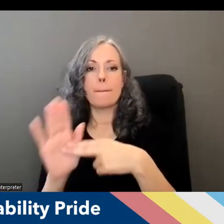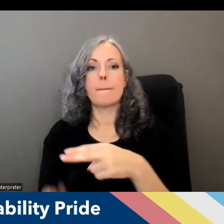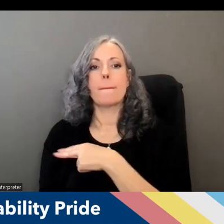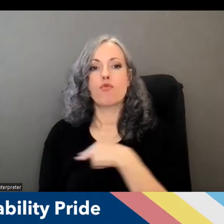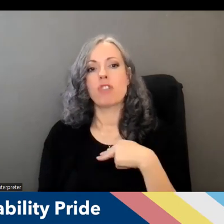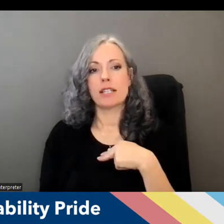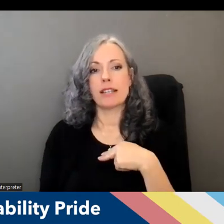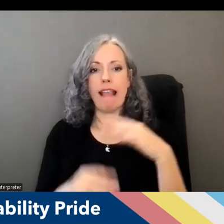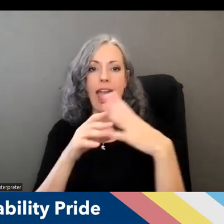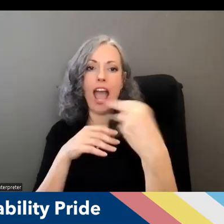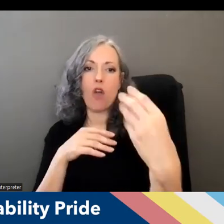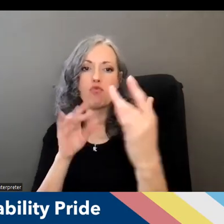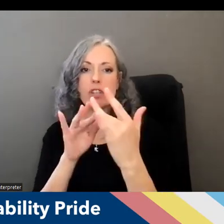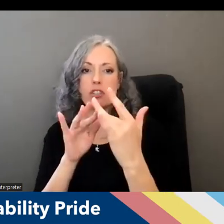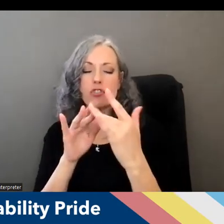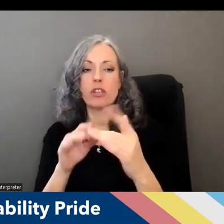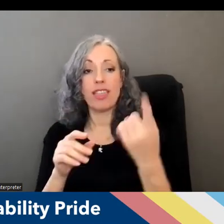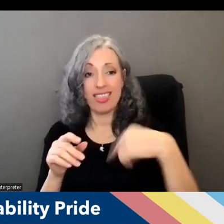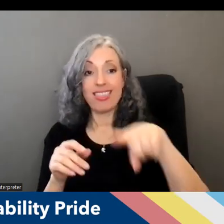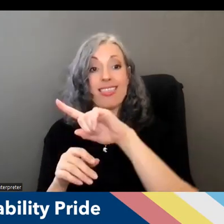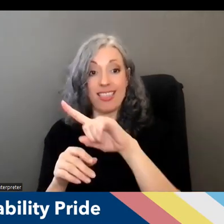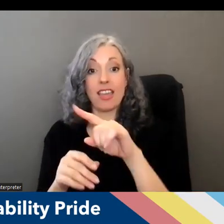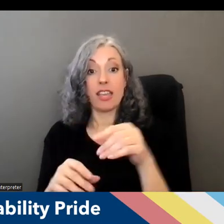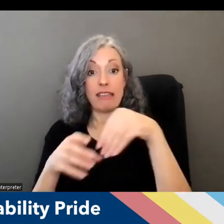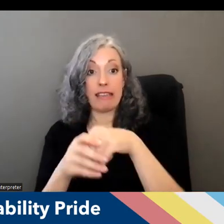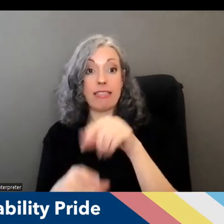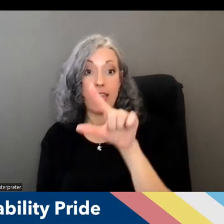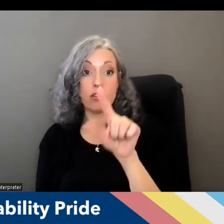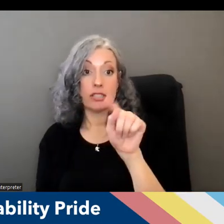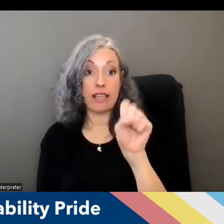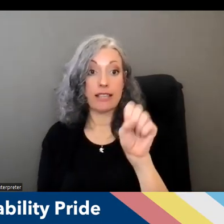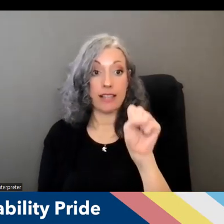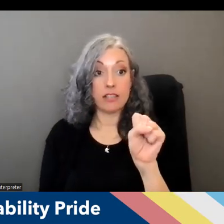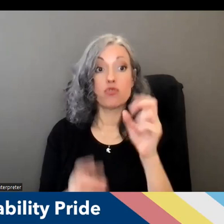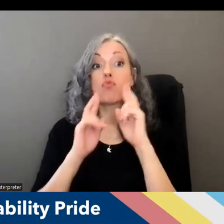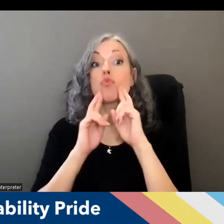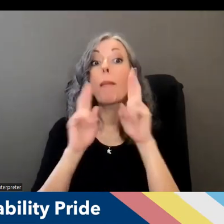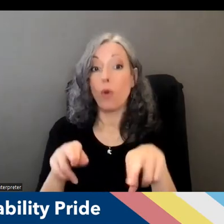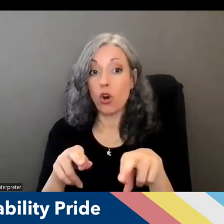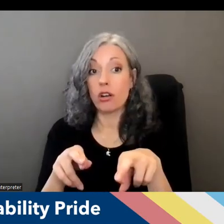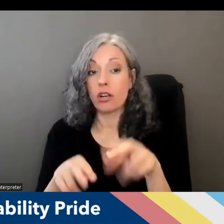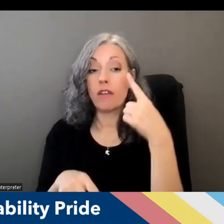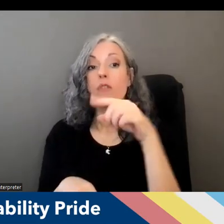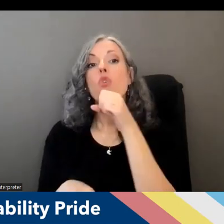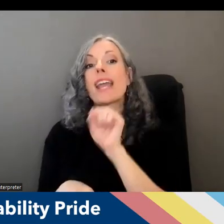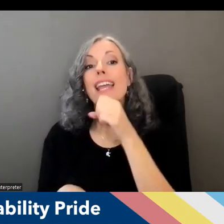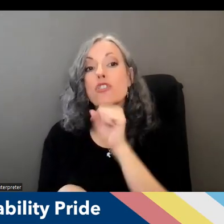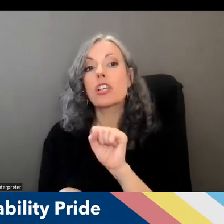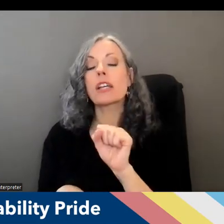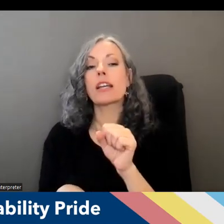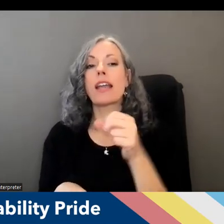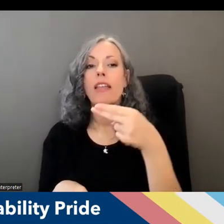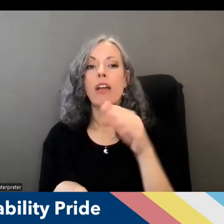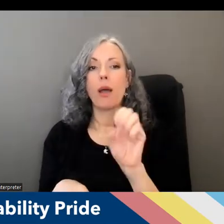key themes that emerged in the ltss subcommittee report in the master plan for aging and in the hubs and